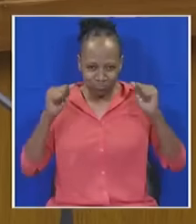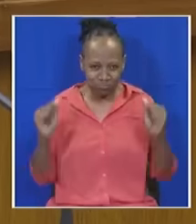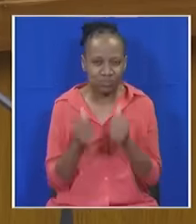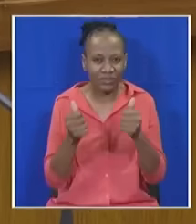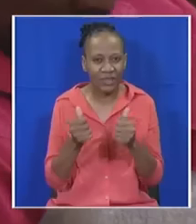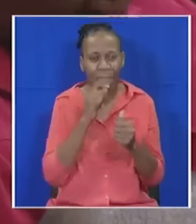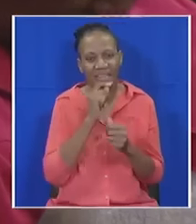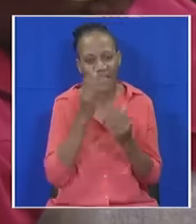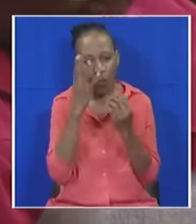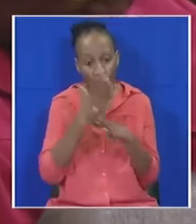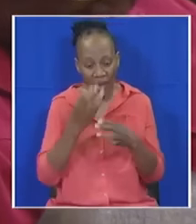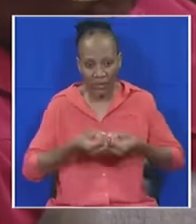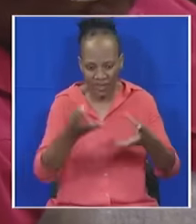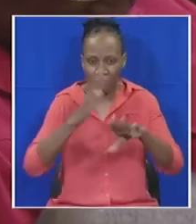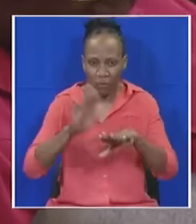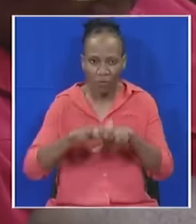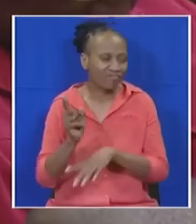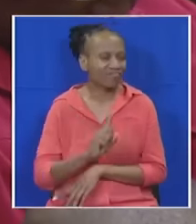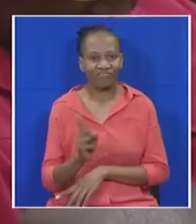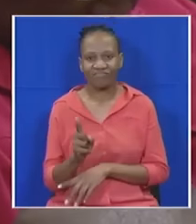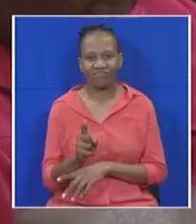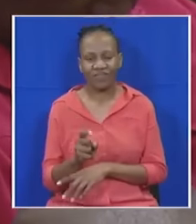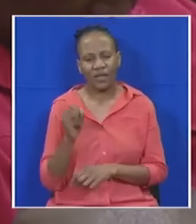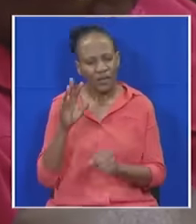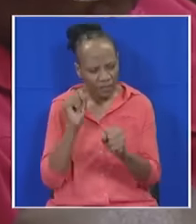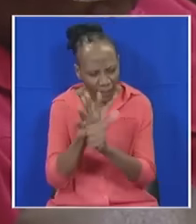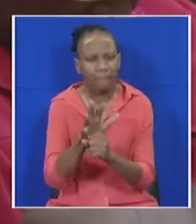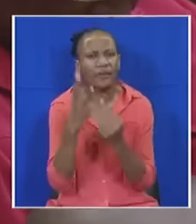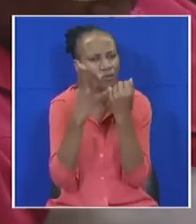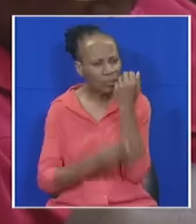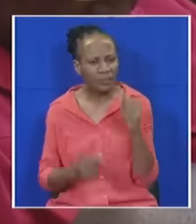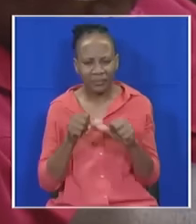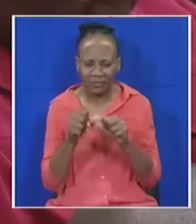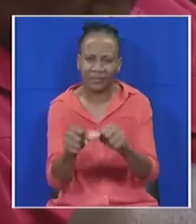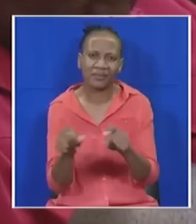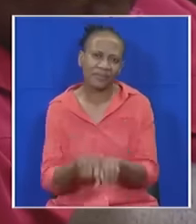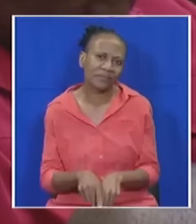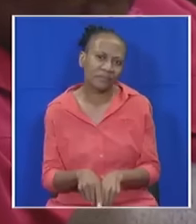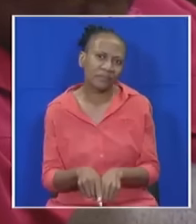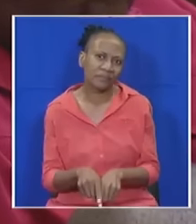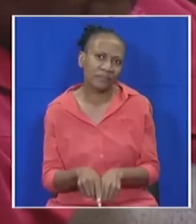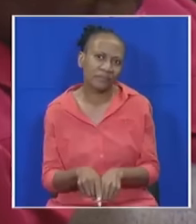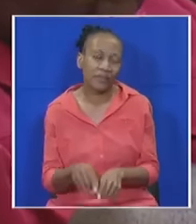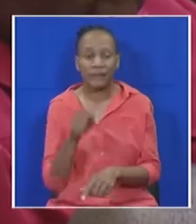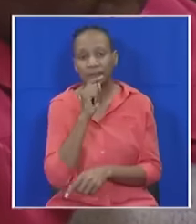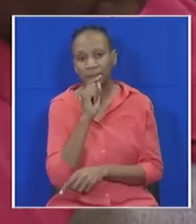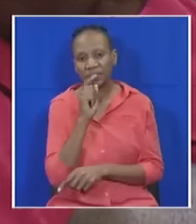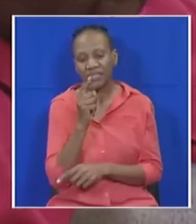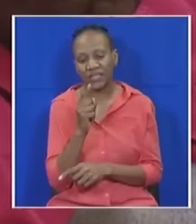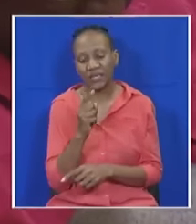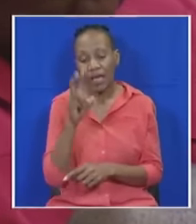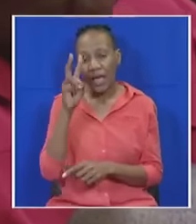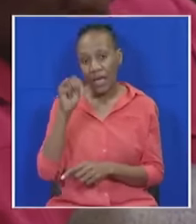unemployment or impact significantly on poverty and inequality. It falls well short of our